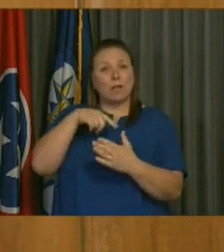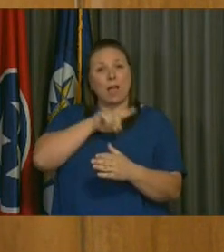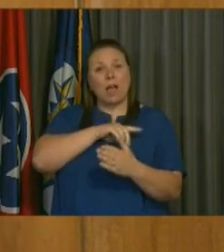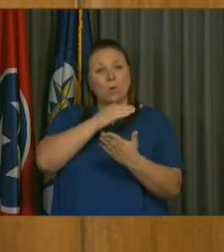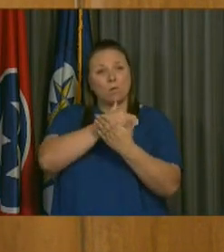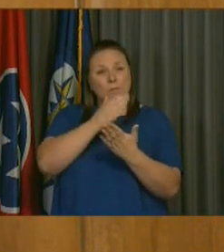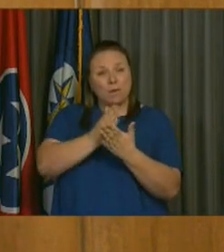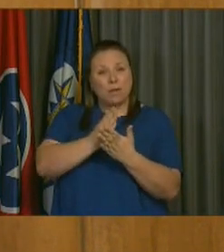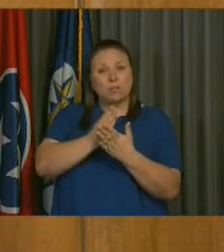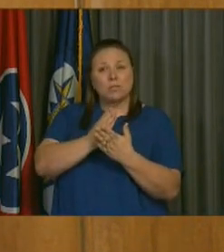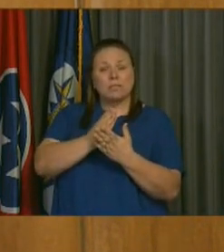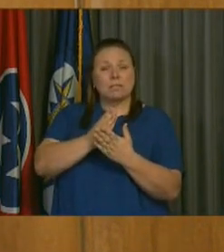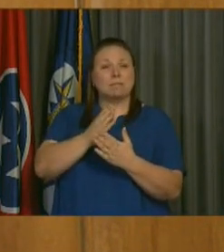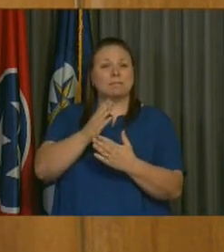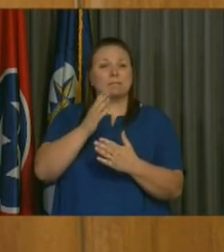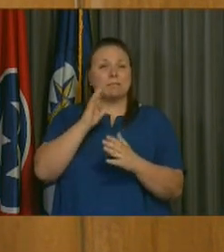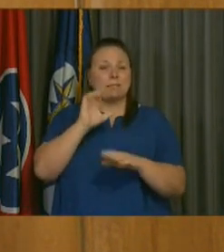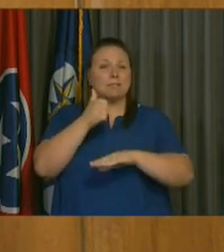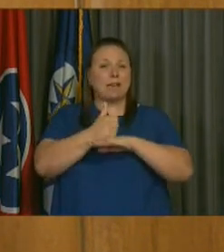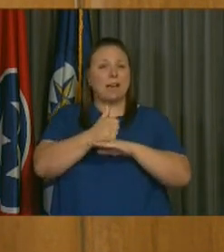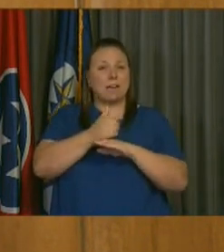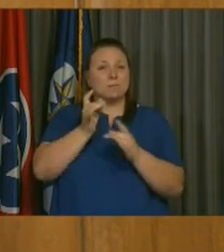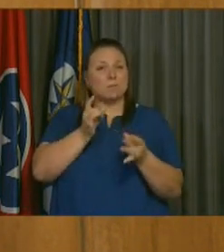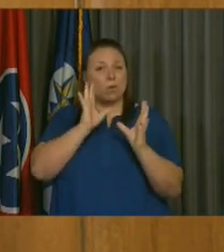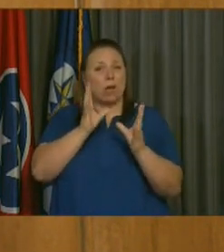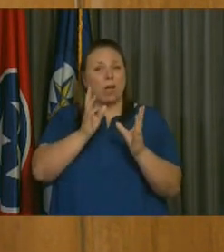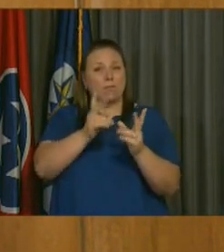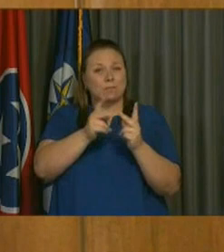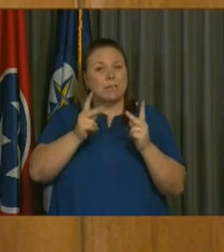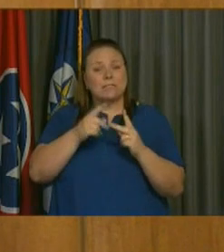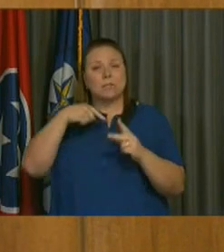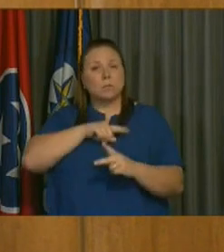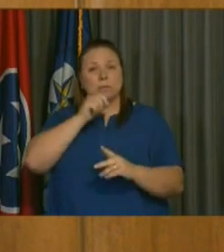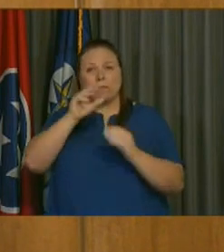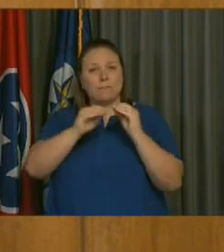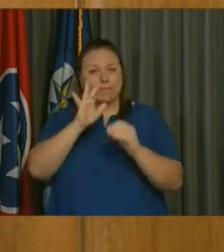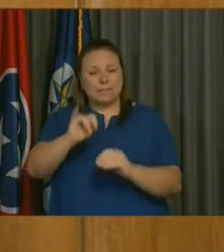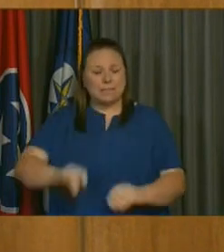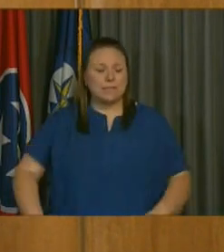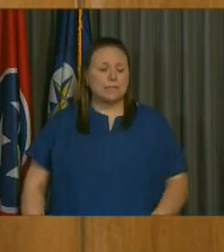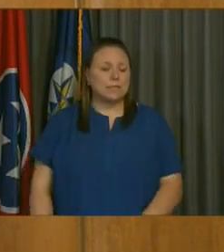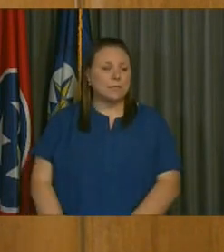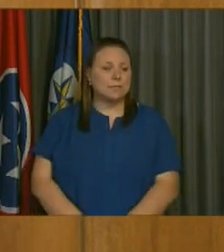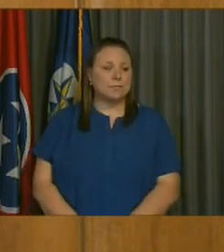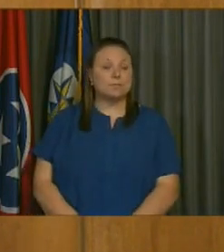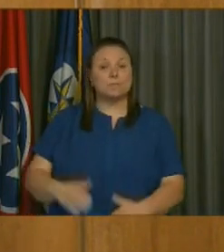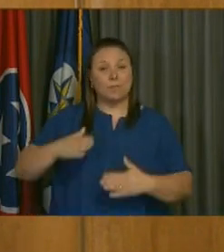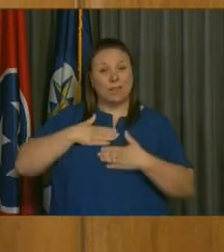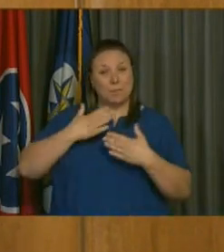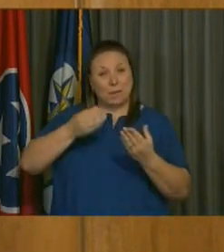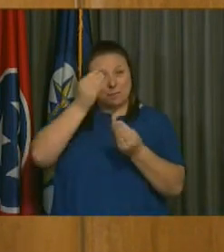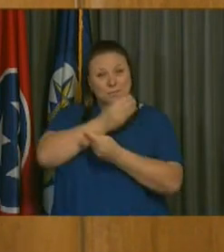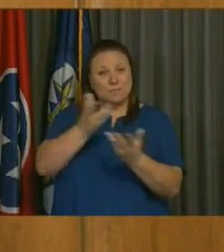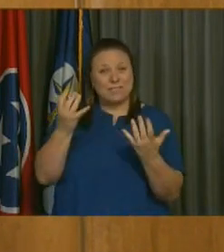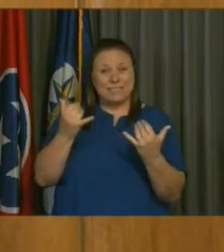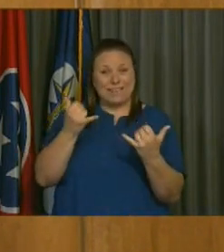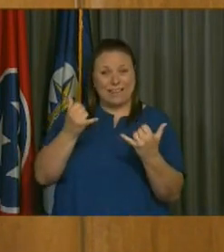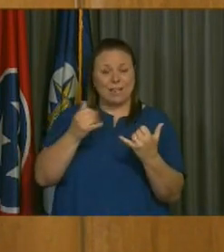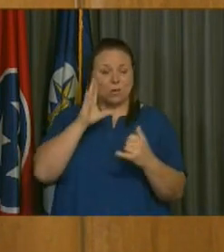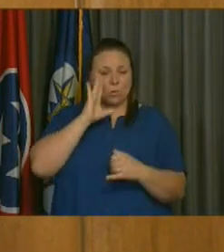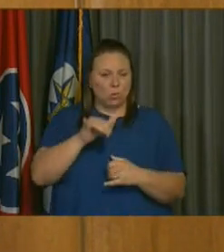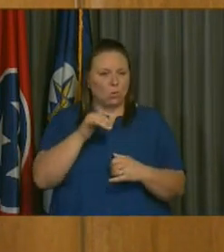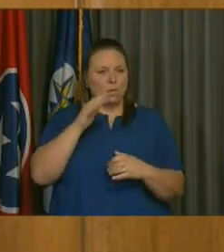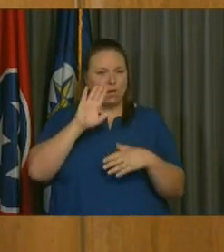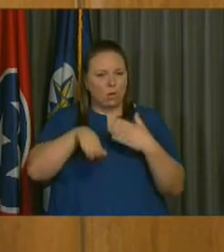and warned of some dire consequences that Metro did not take corrective actions. I'm delighted to report today that in the midst of